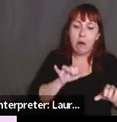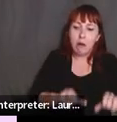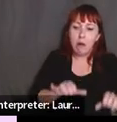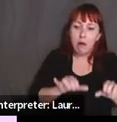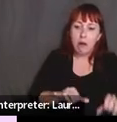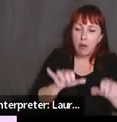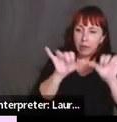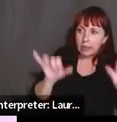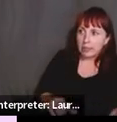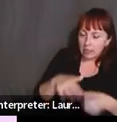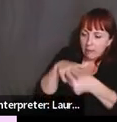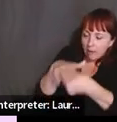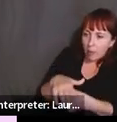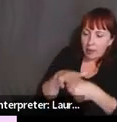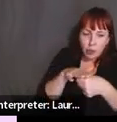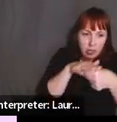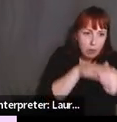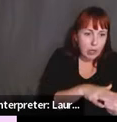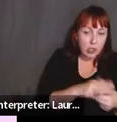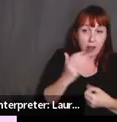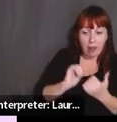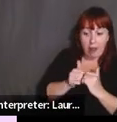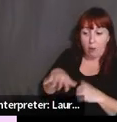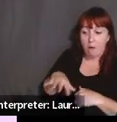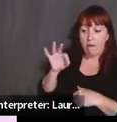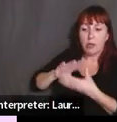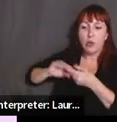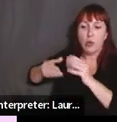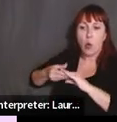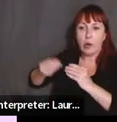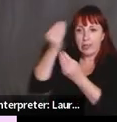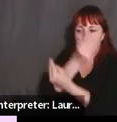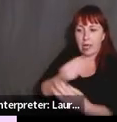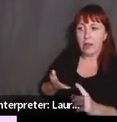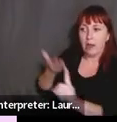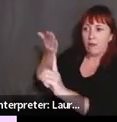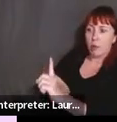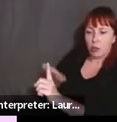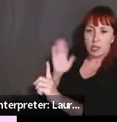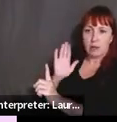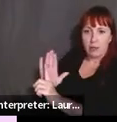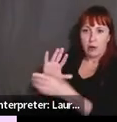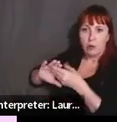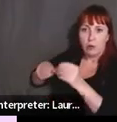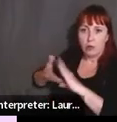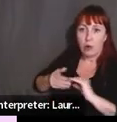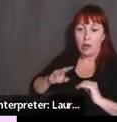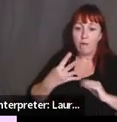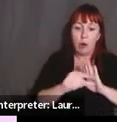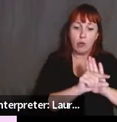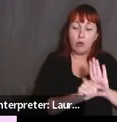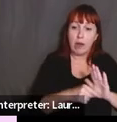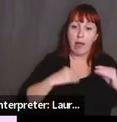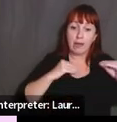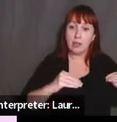the systems of oppression by the storytelling of this person. Um, in fourth grade, I taught